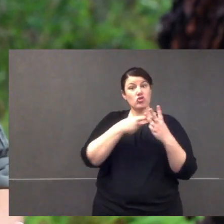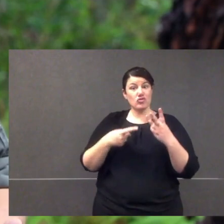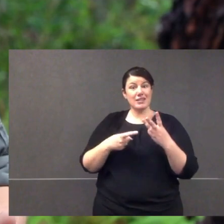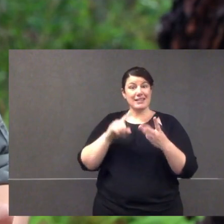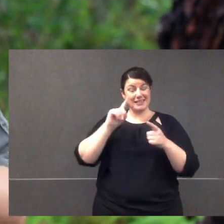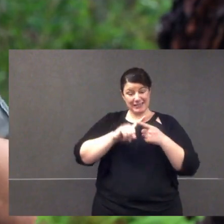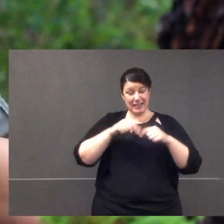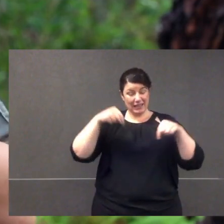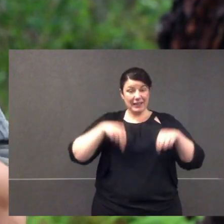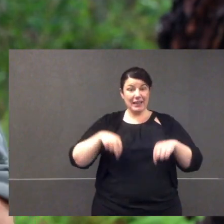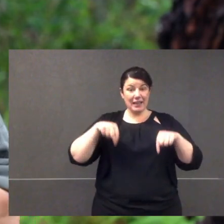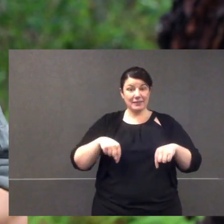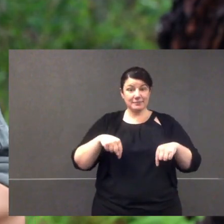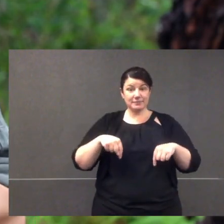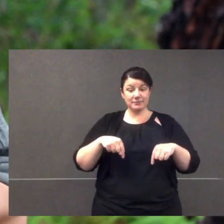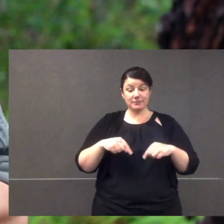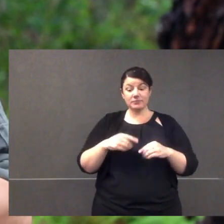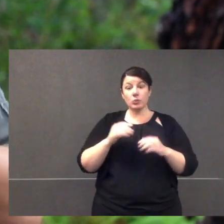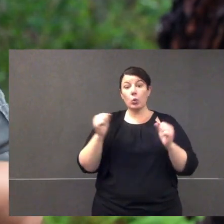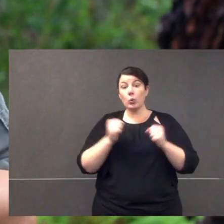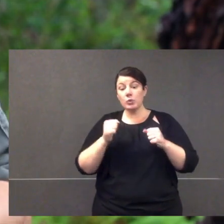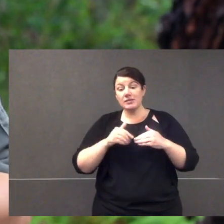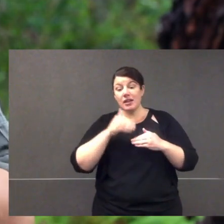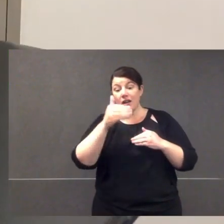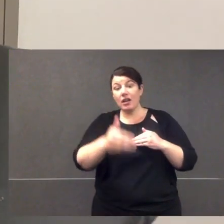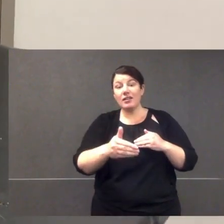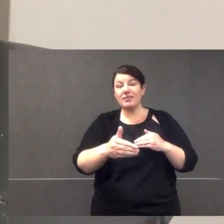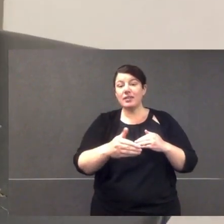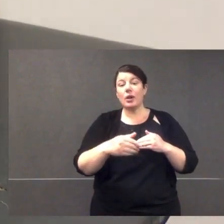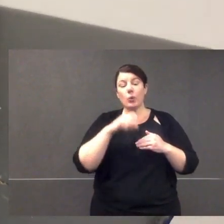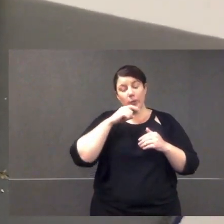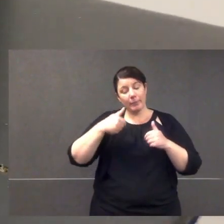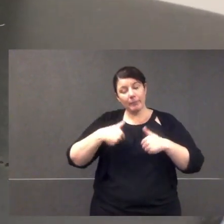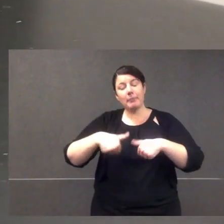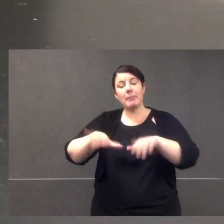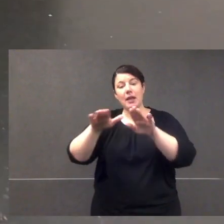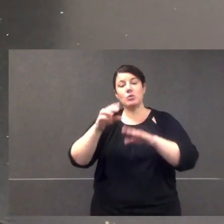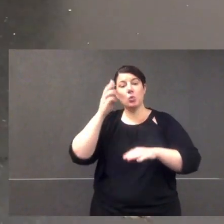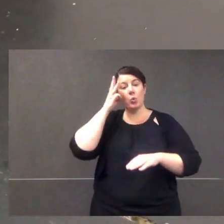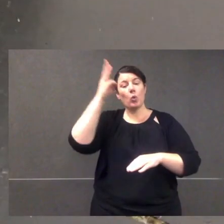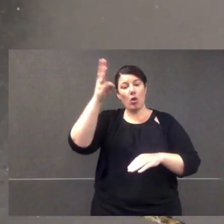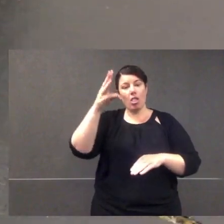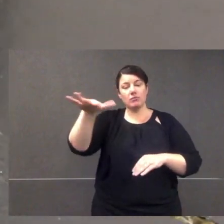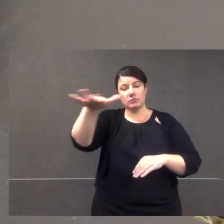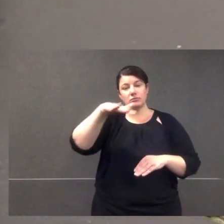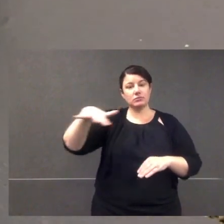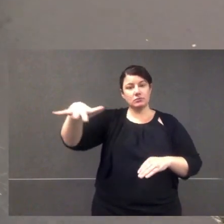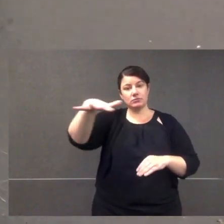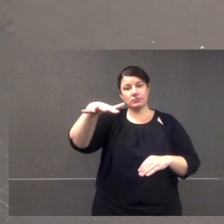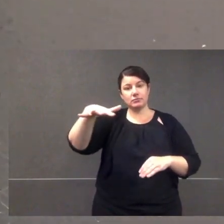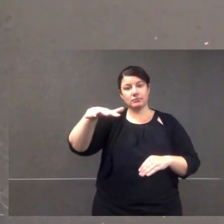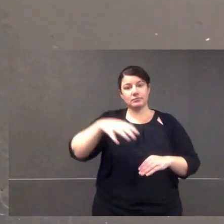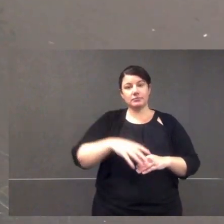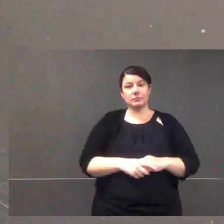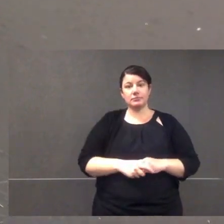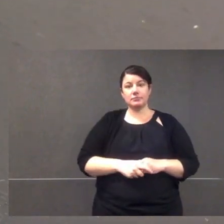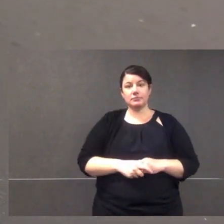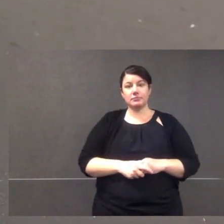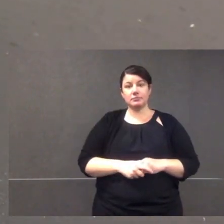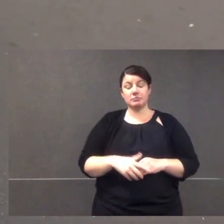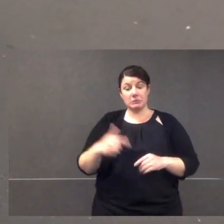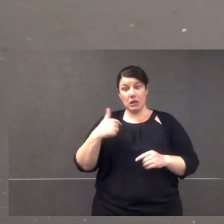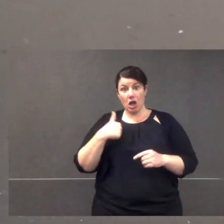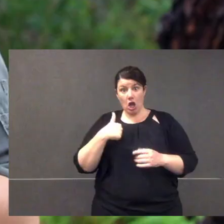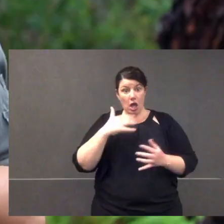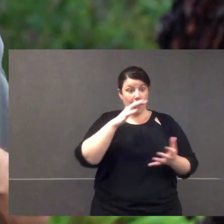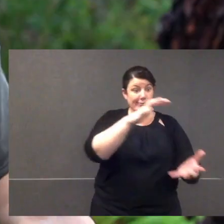turtles. Now, three of them I still have in care, and at the end of winter, I'll release them back to the wild. But